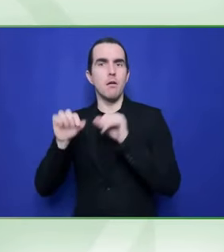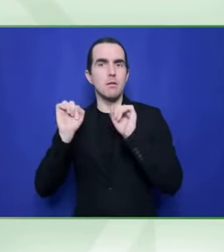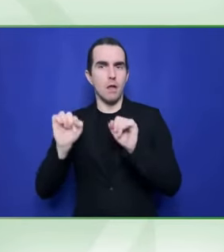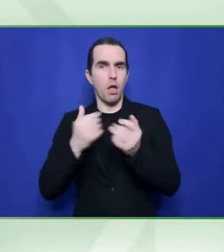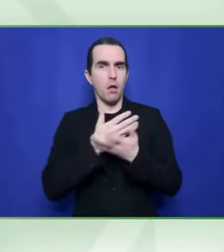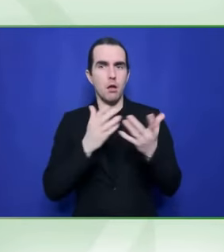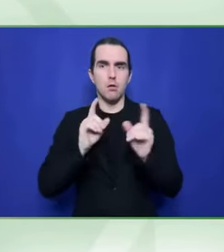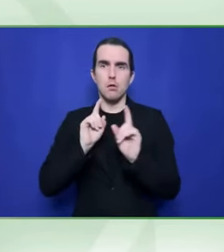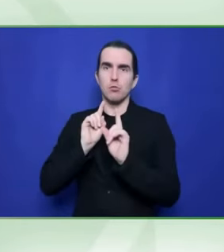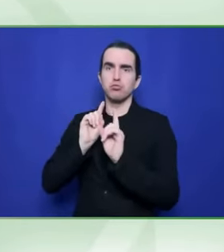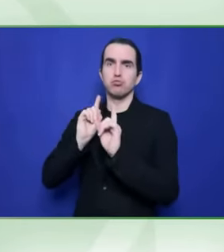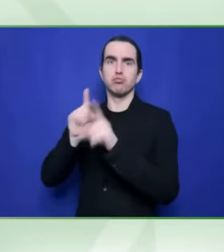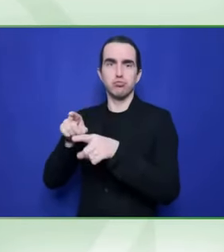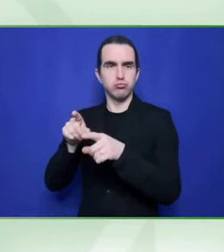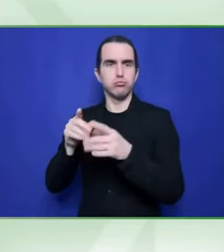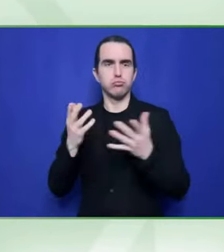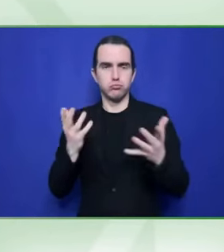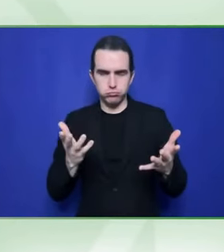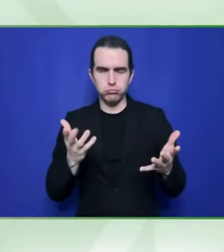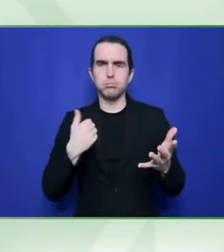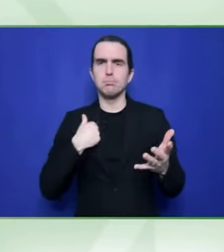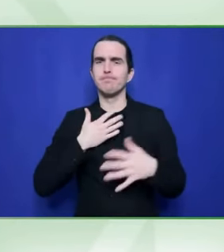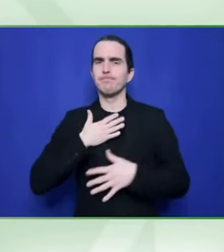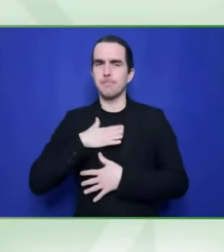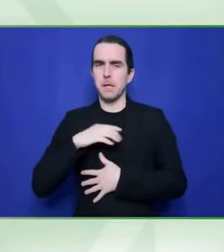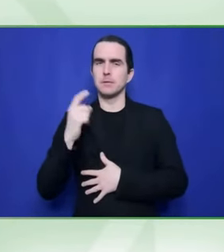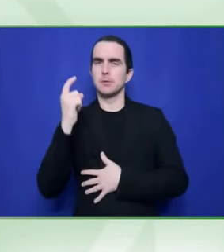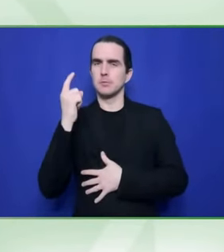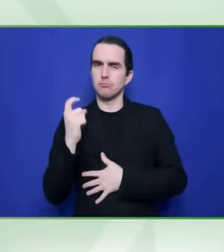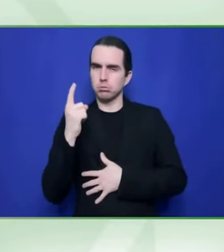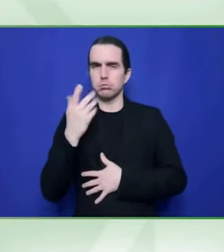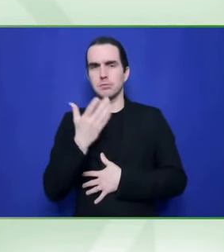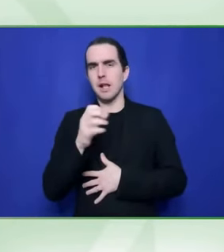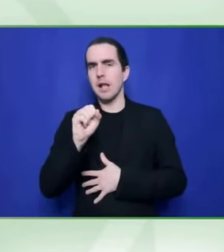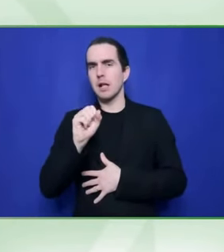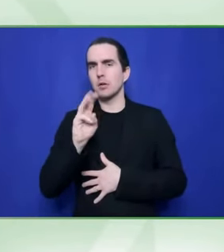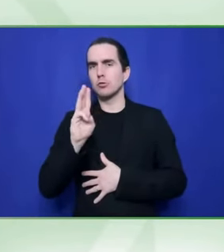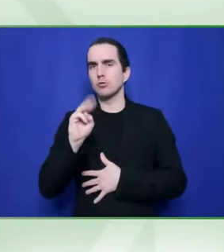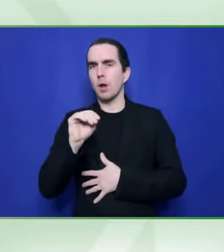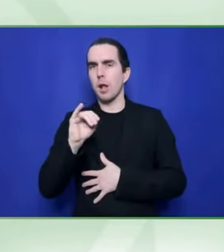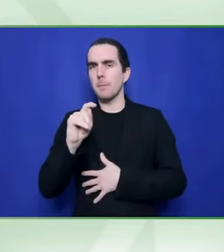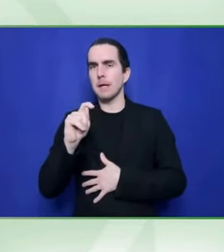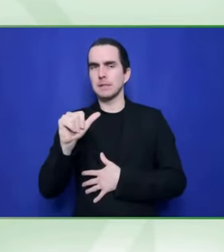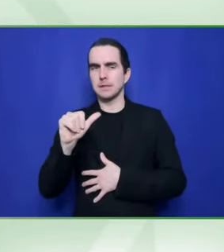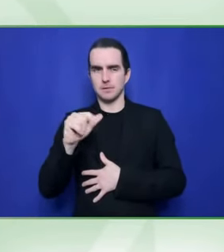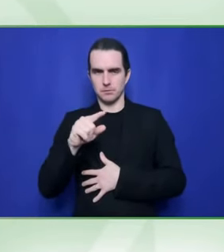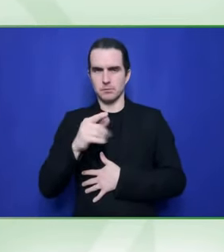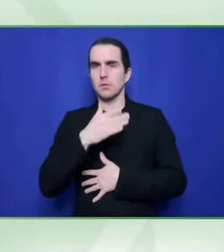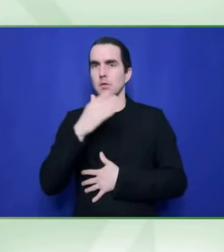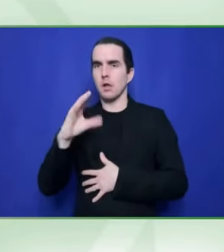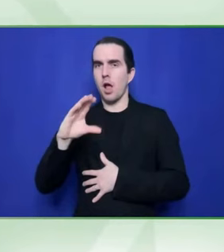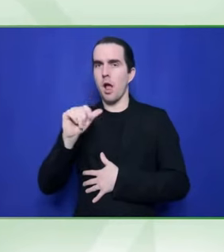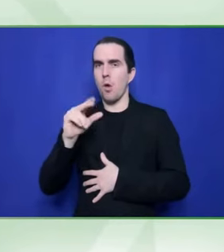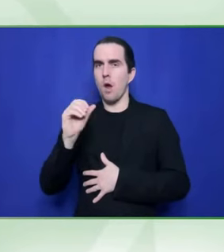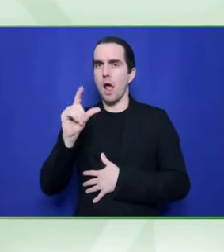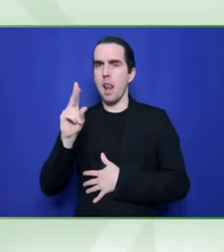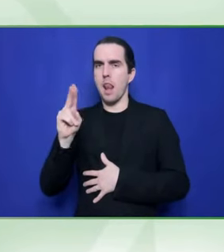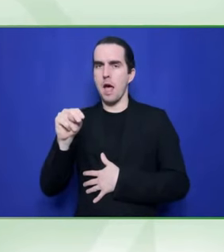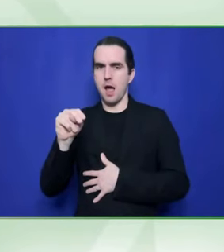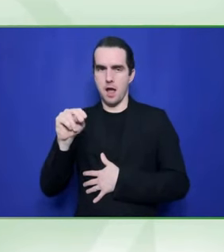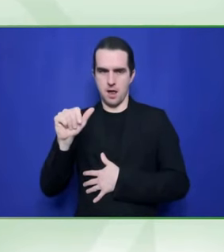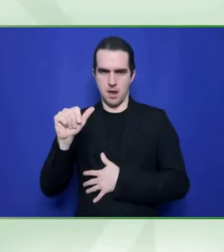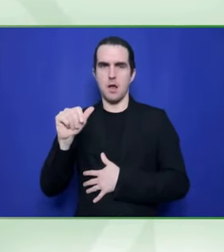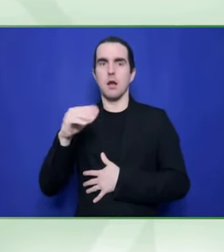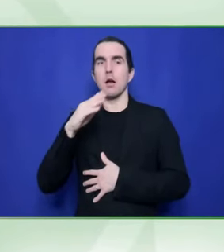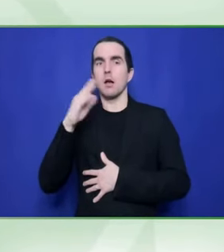lot of worry right now that we won't achieve and we're not on track to achieving the SDGs as a whole, let alone, you know, regarding disability